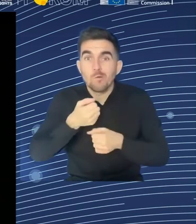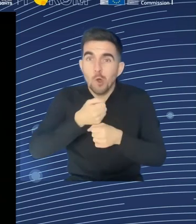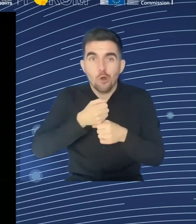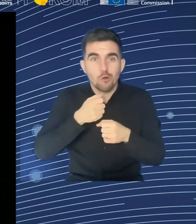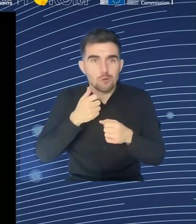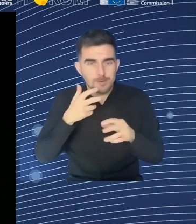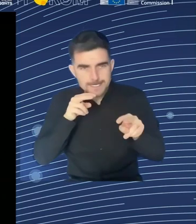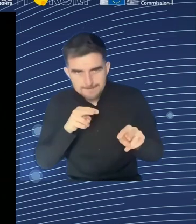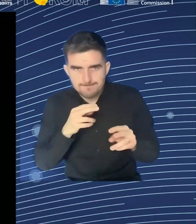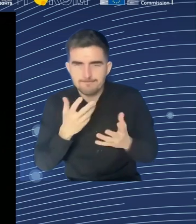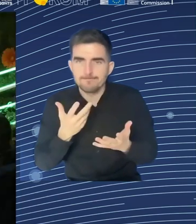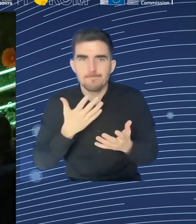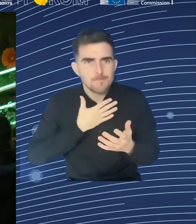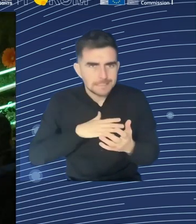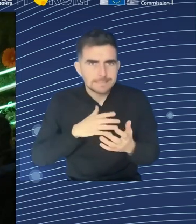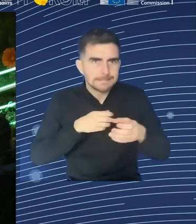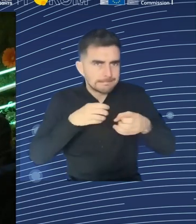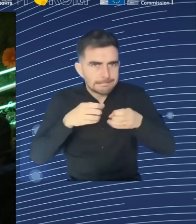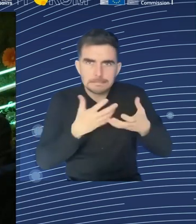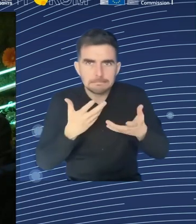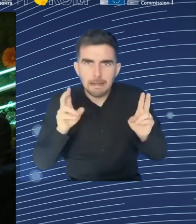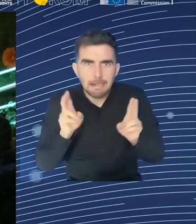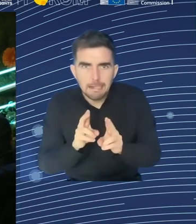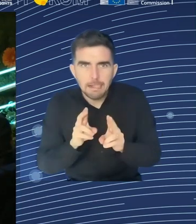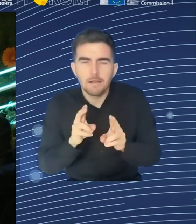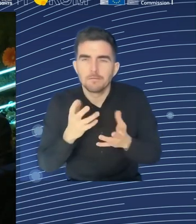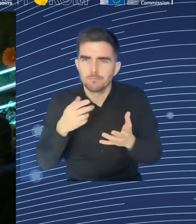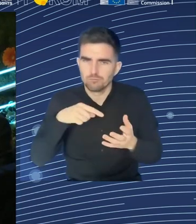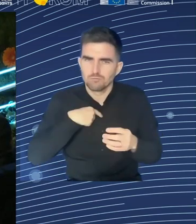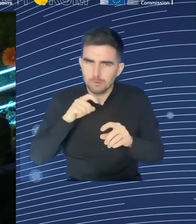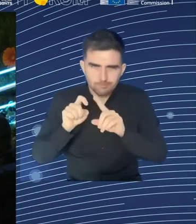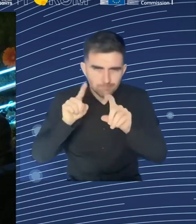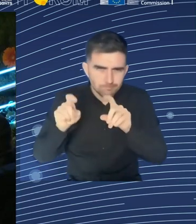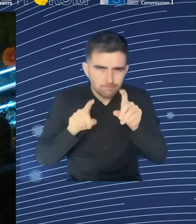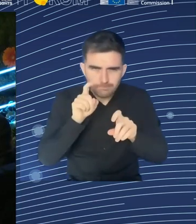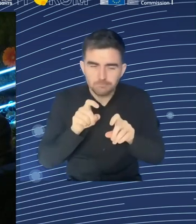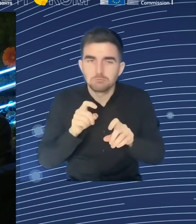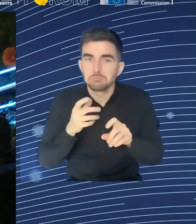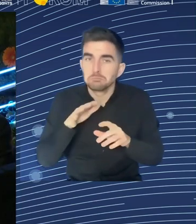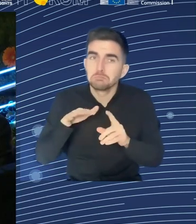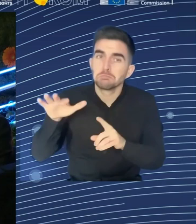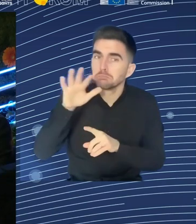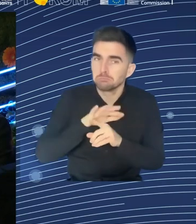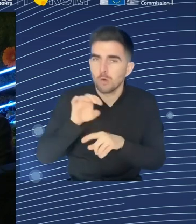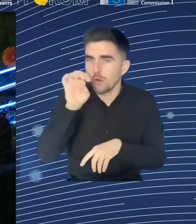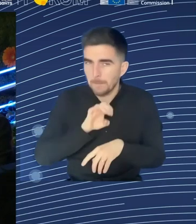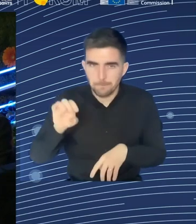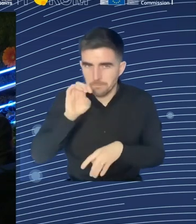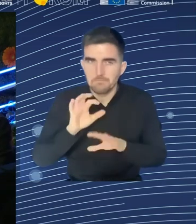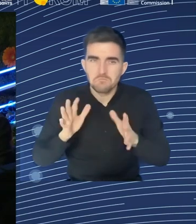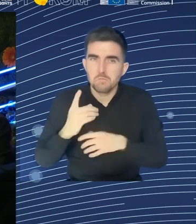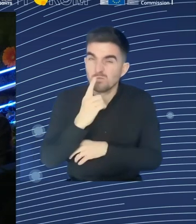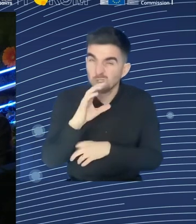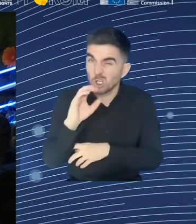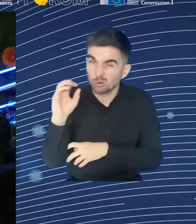large and small SMEs as part of the survey response. And I think one of the key findings there is that not only